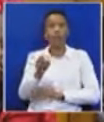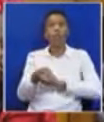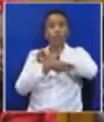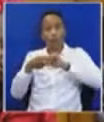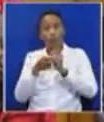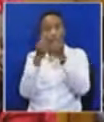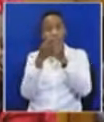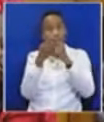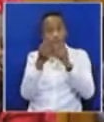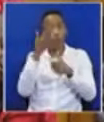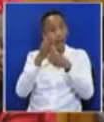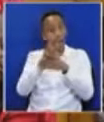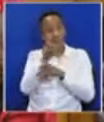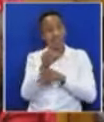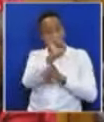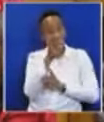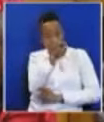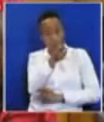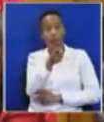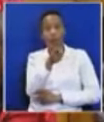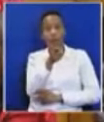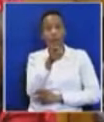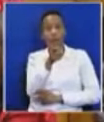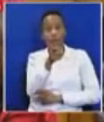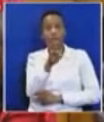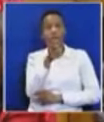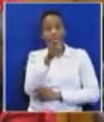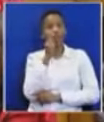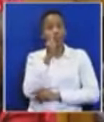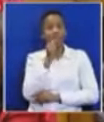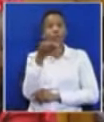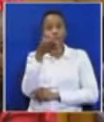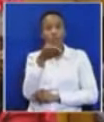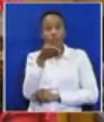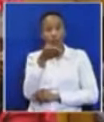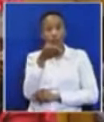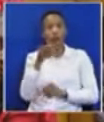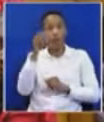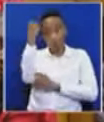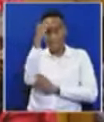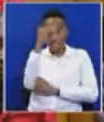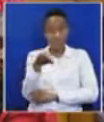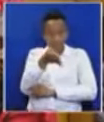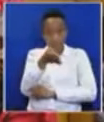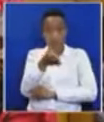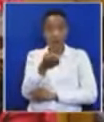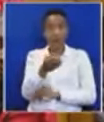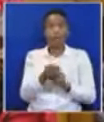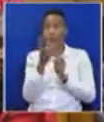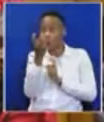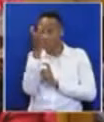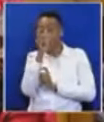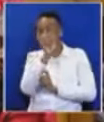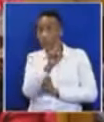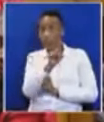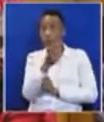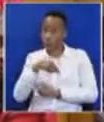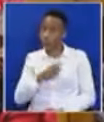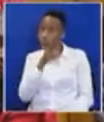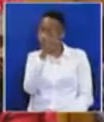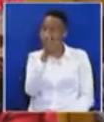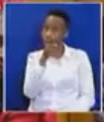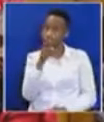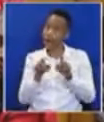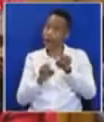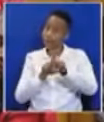from his workers. Honorable take your seat. Policemen were here looking for him. He's a thief. Honorable Member, take your seat, Honorable Member.